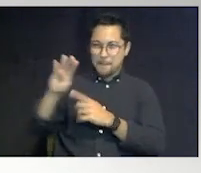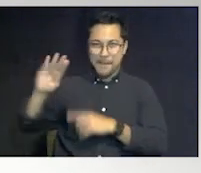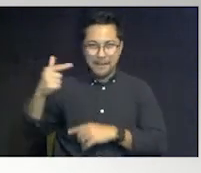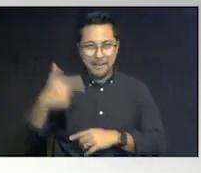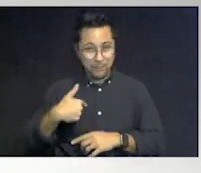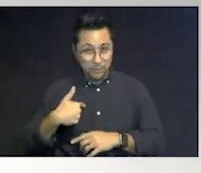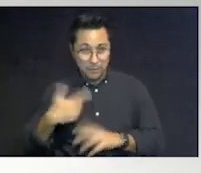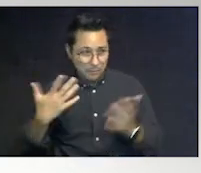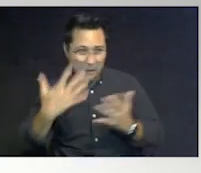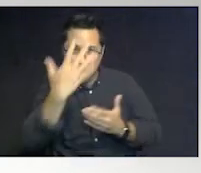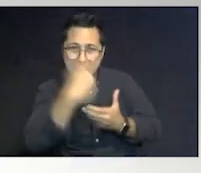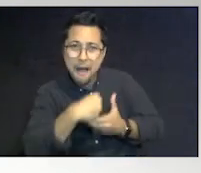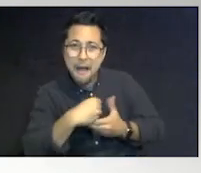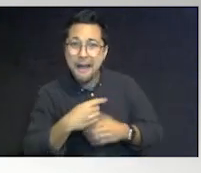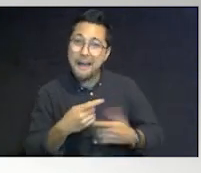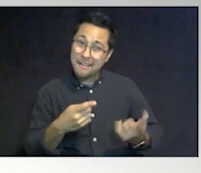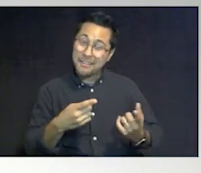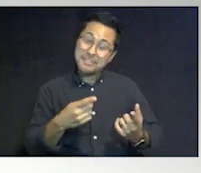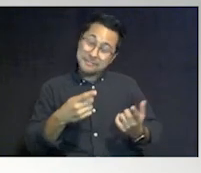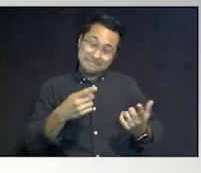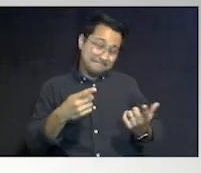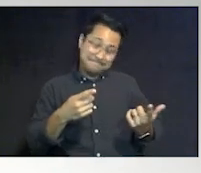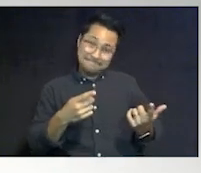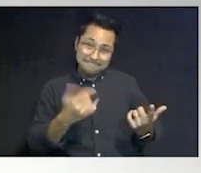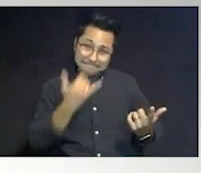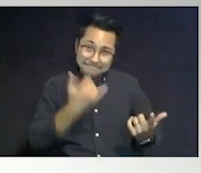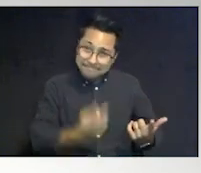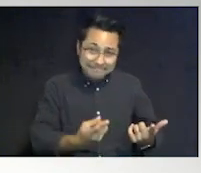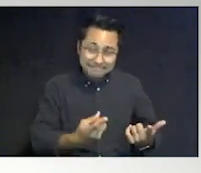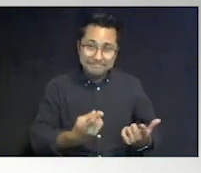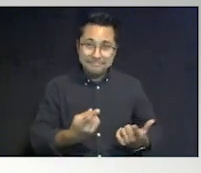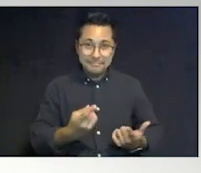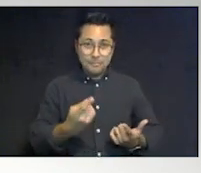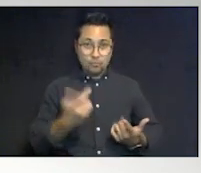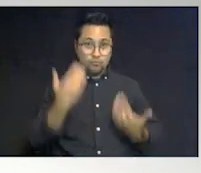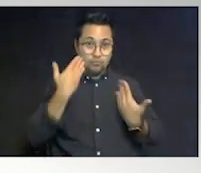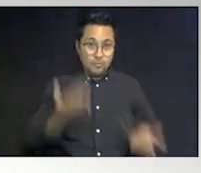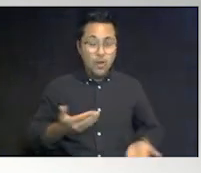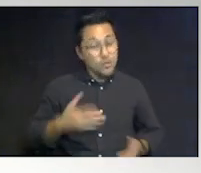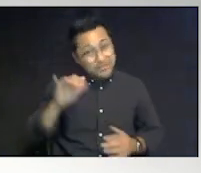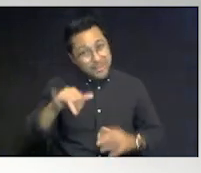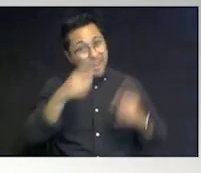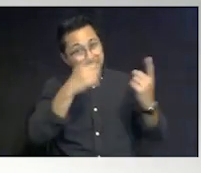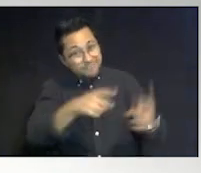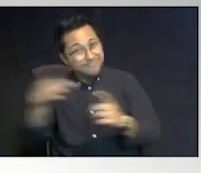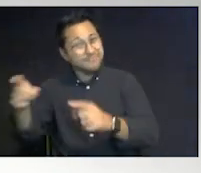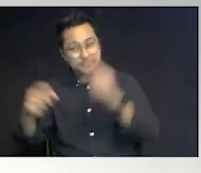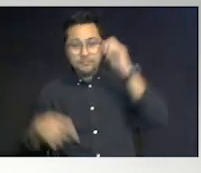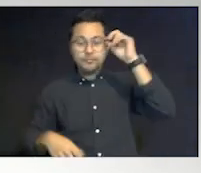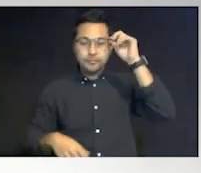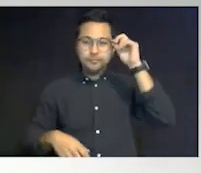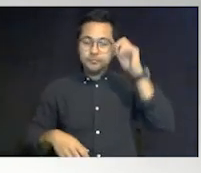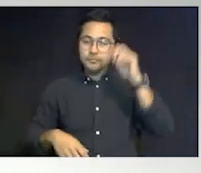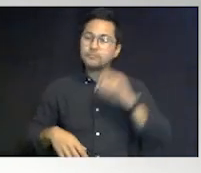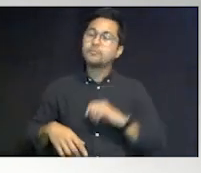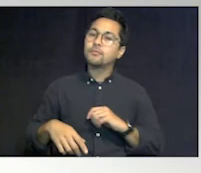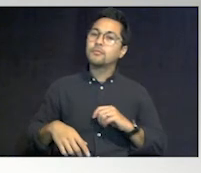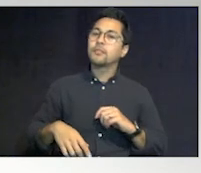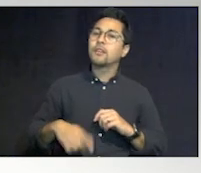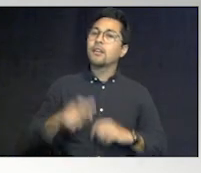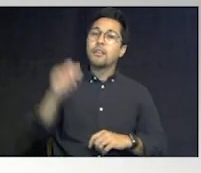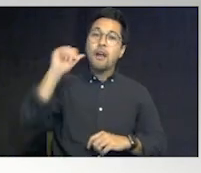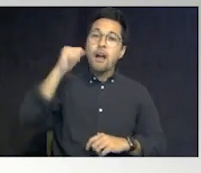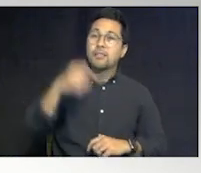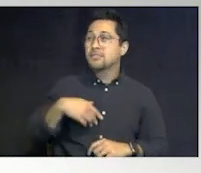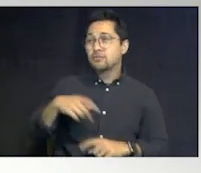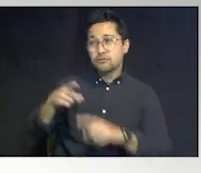is, you are mistaken. Okay? So it is happening. And beautiful thing, she goes and